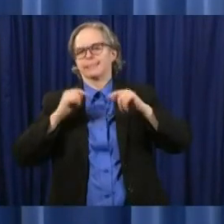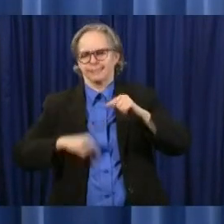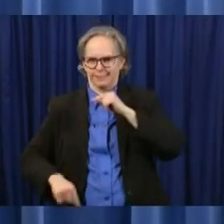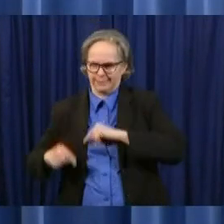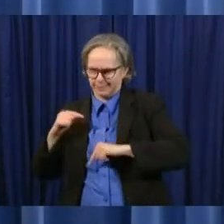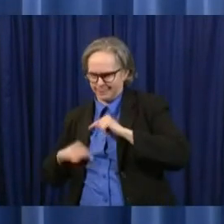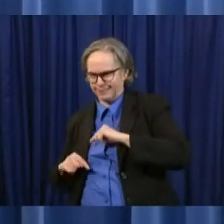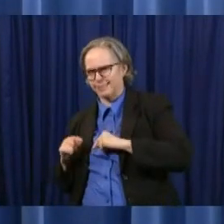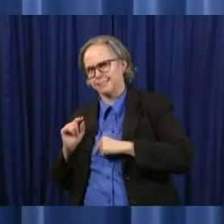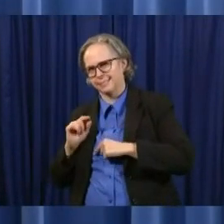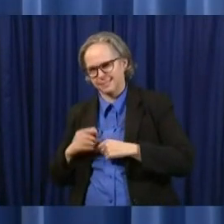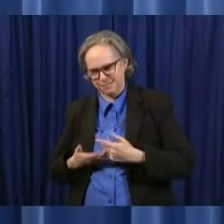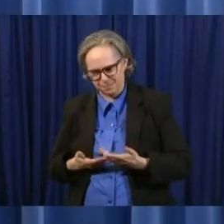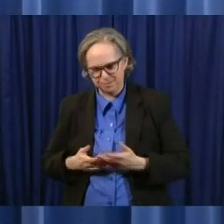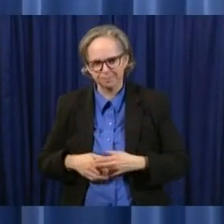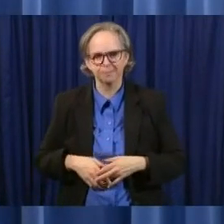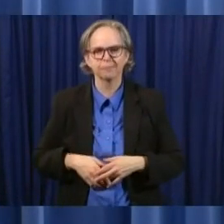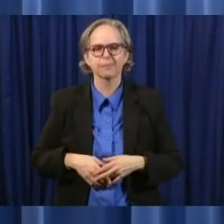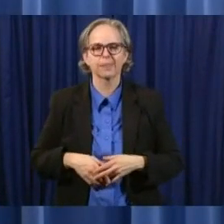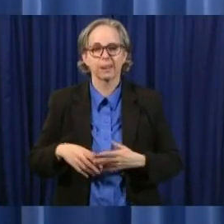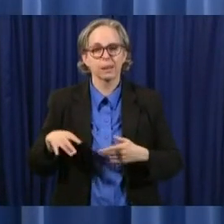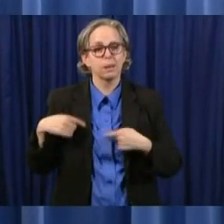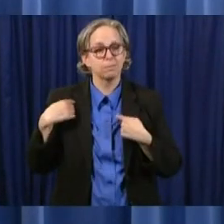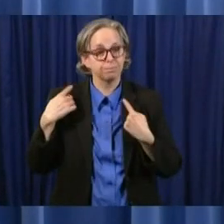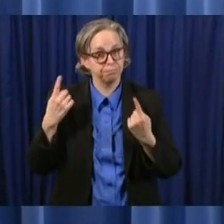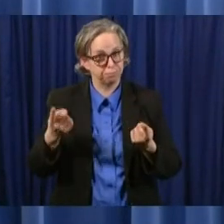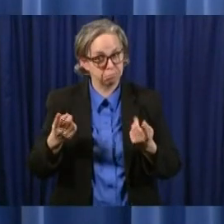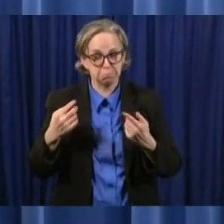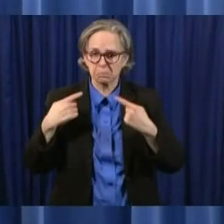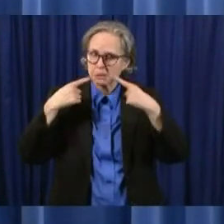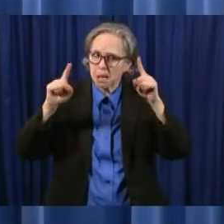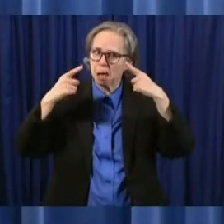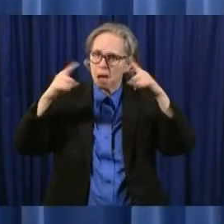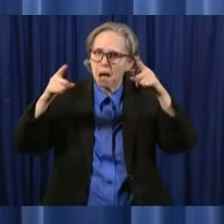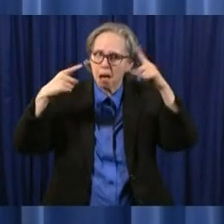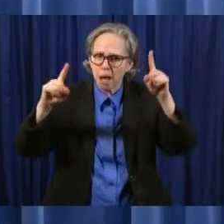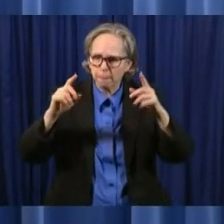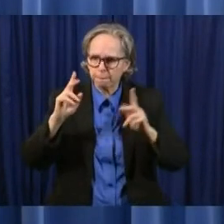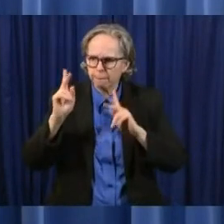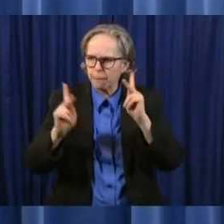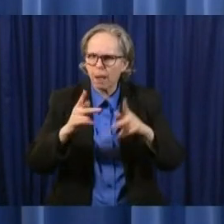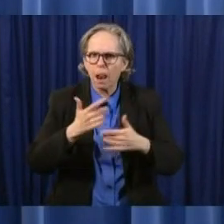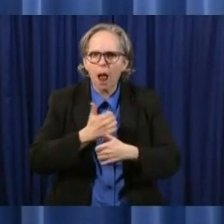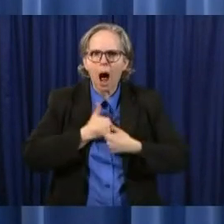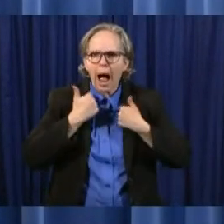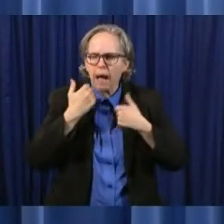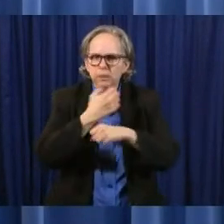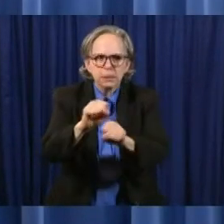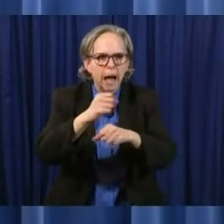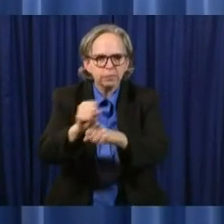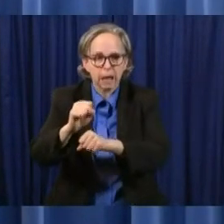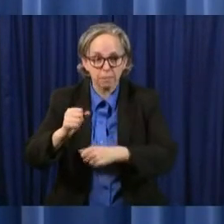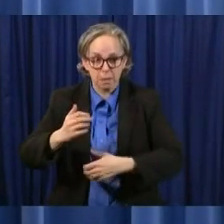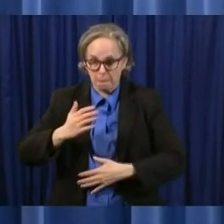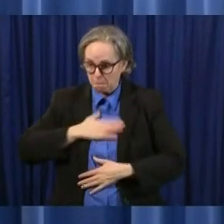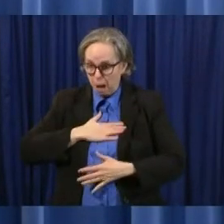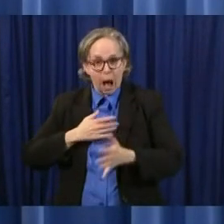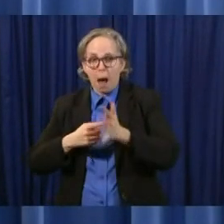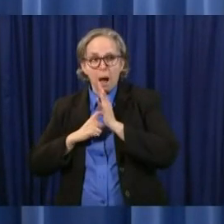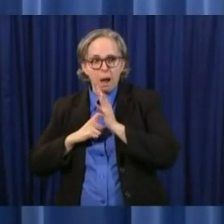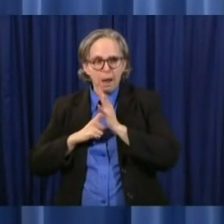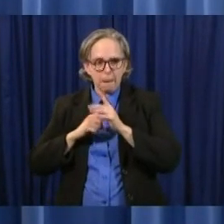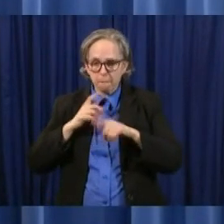we've gotten this far we've saved the lives we've saved not because of what i have mandated or to dr acton is mandated